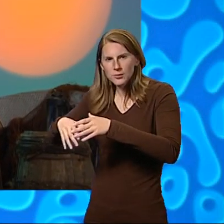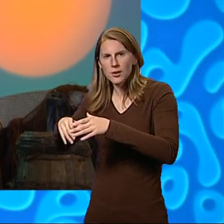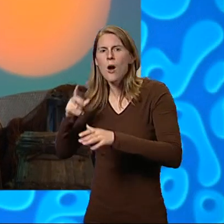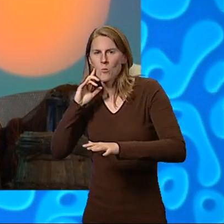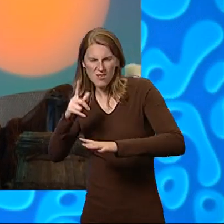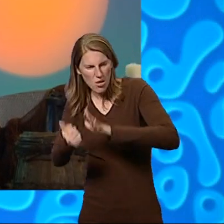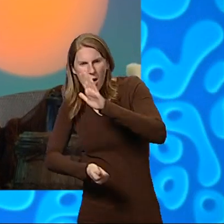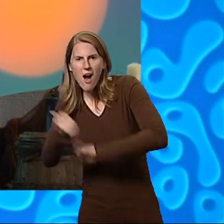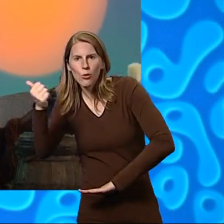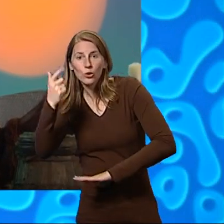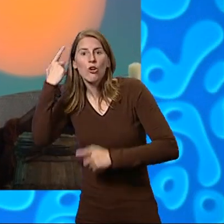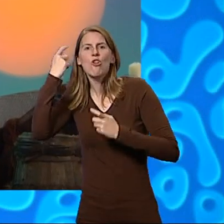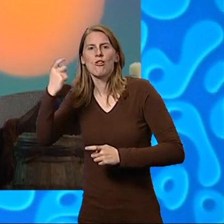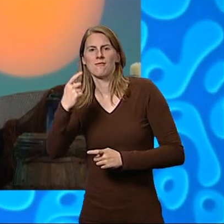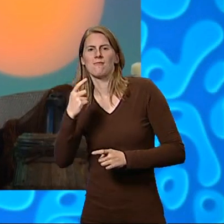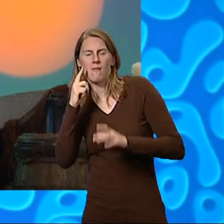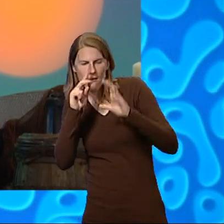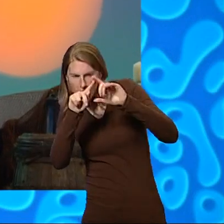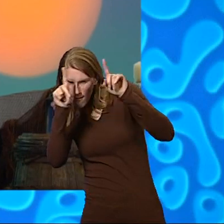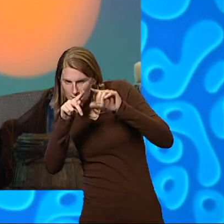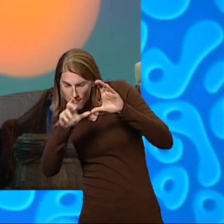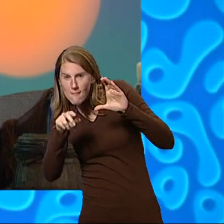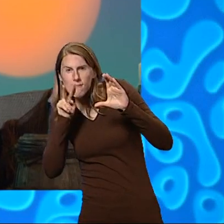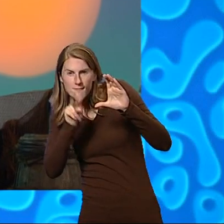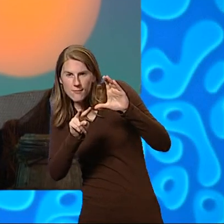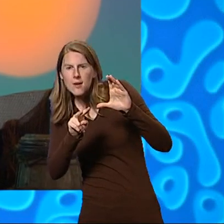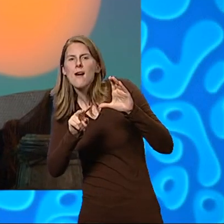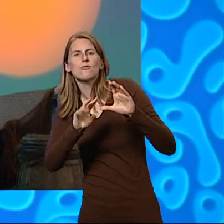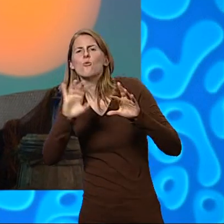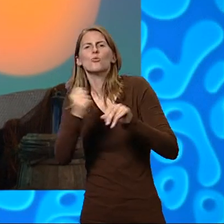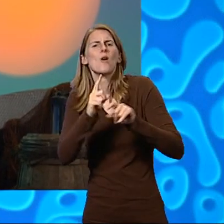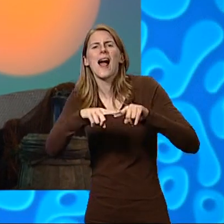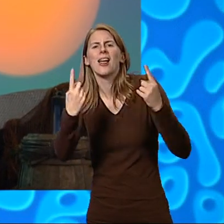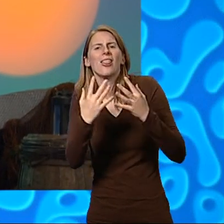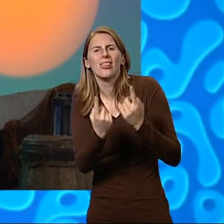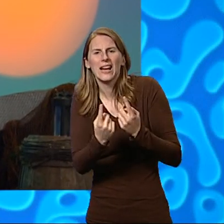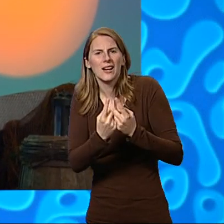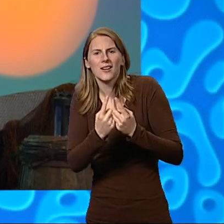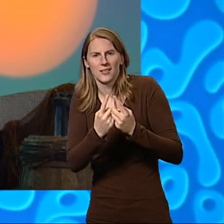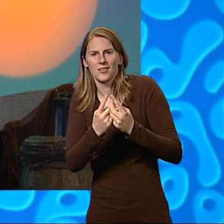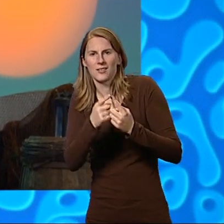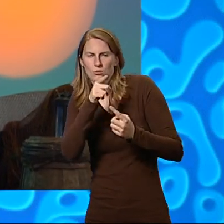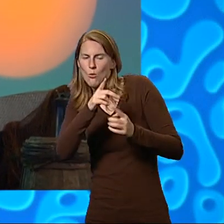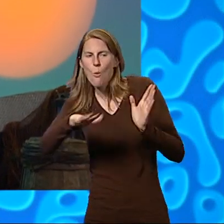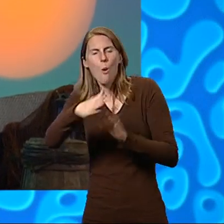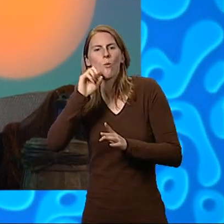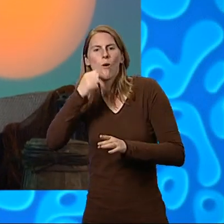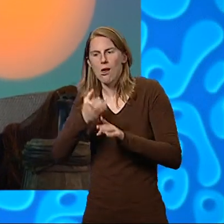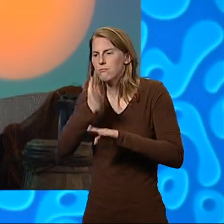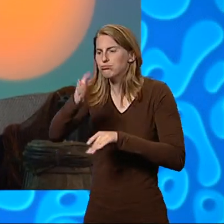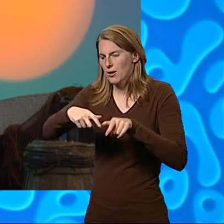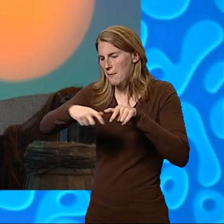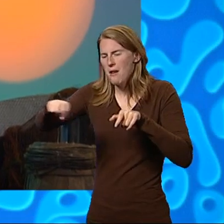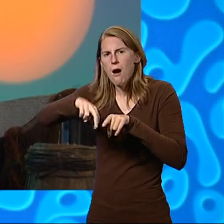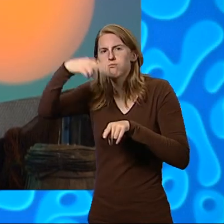but don't dare try anything. You are all going to walk the plank. They opened the door. Out came Two Tooth